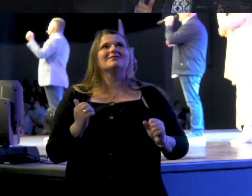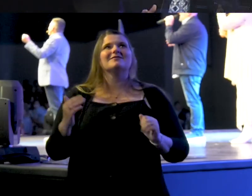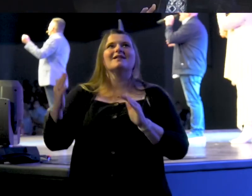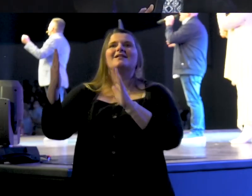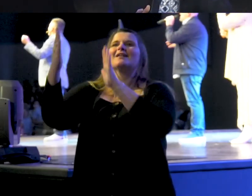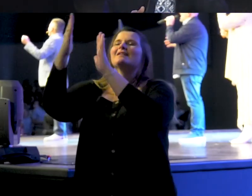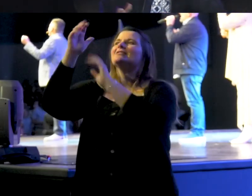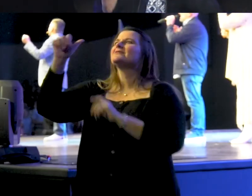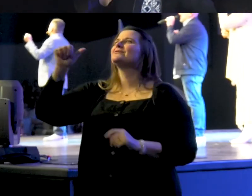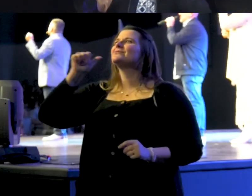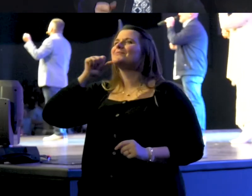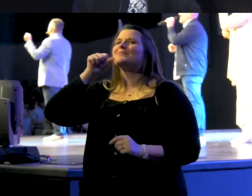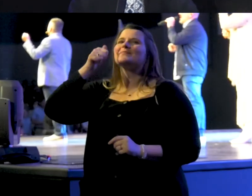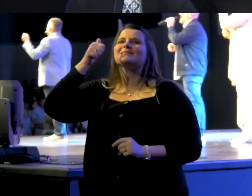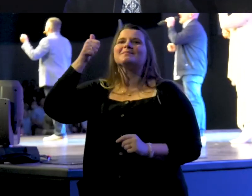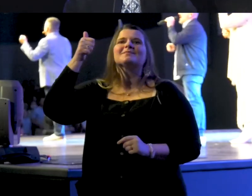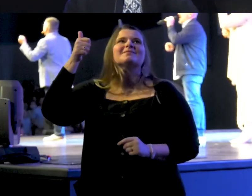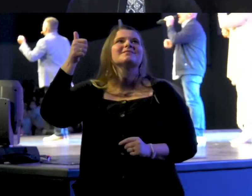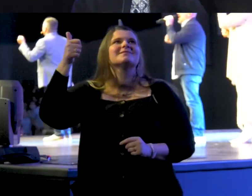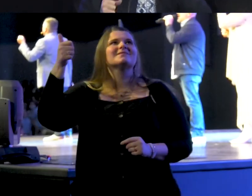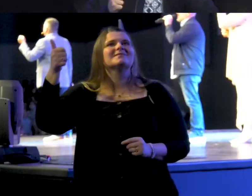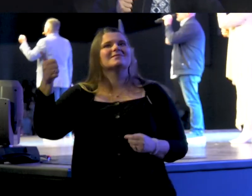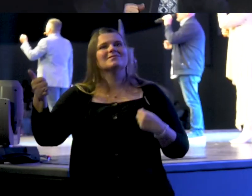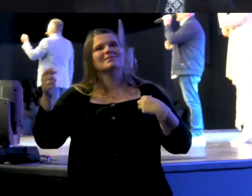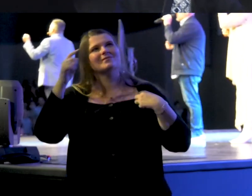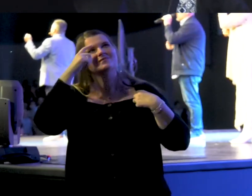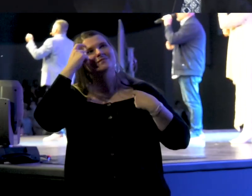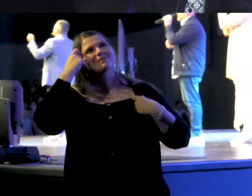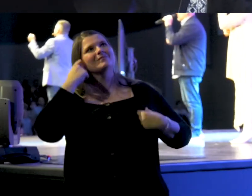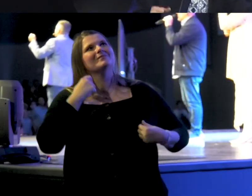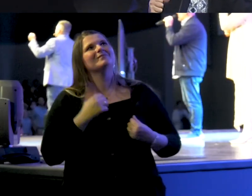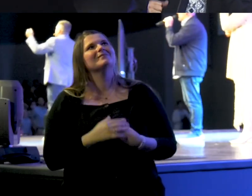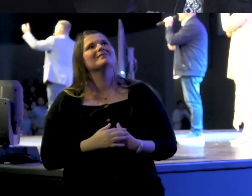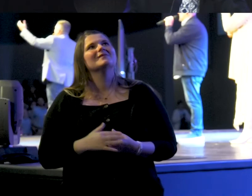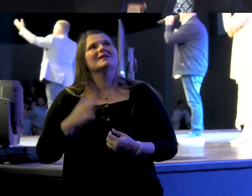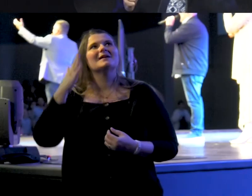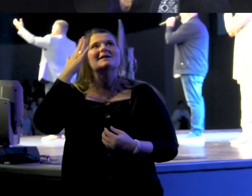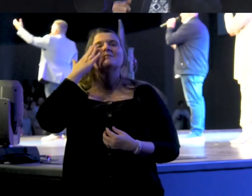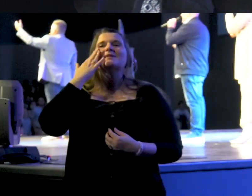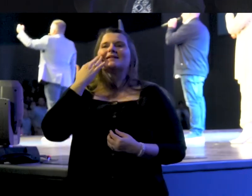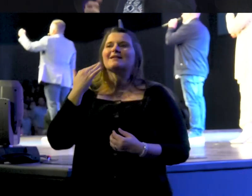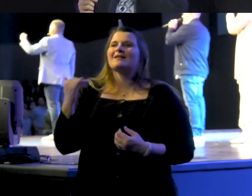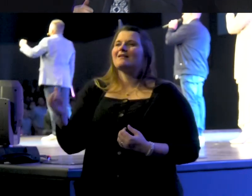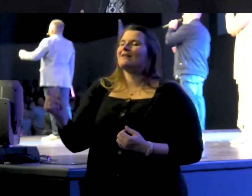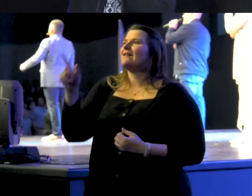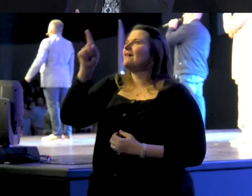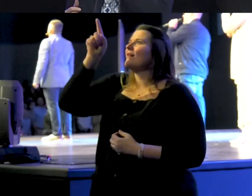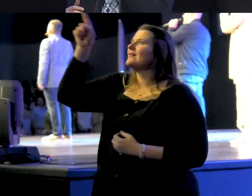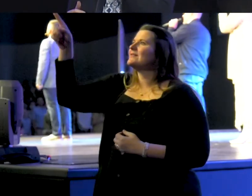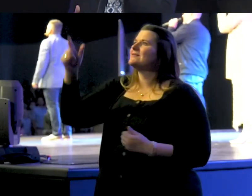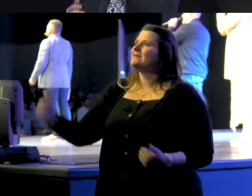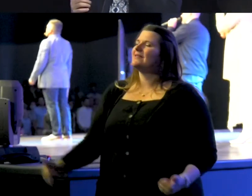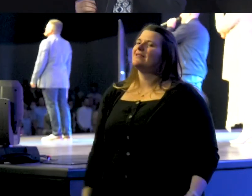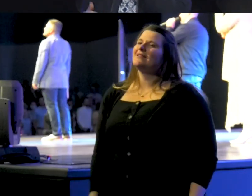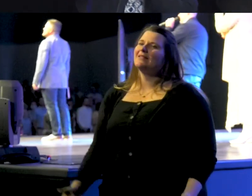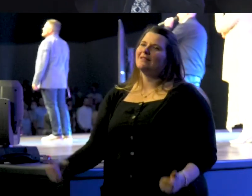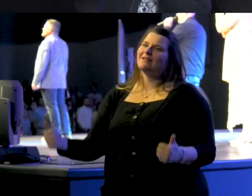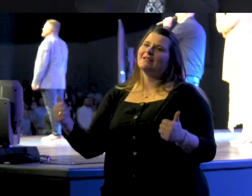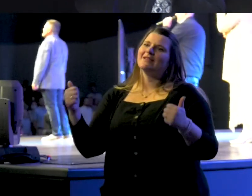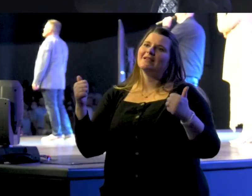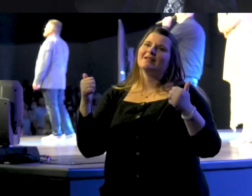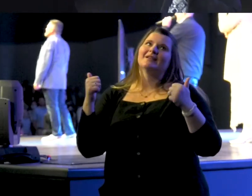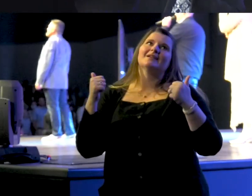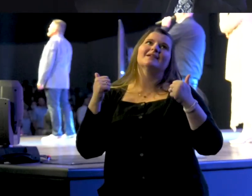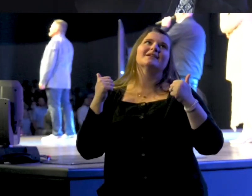I can face tomorrow You come. Because He